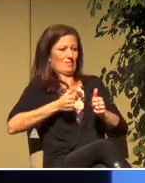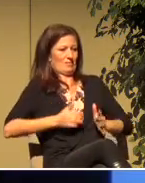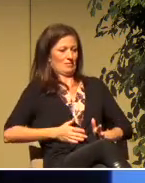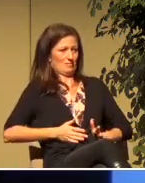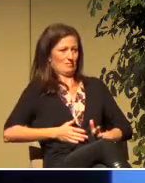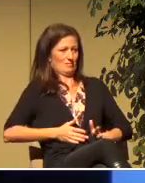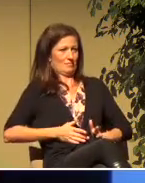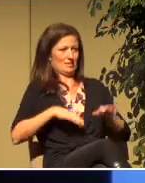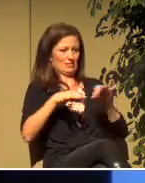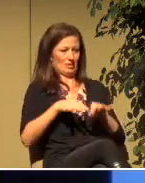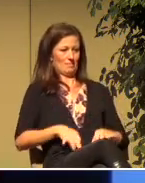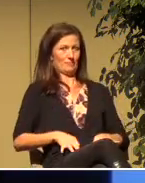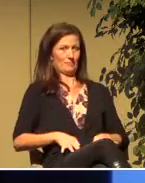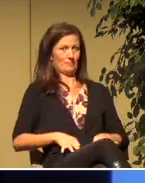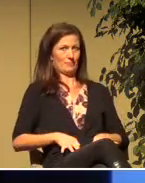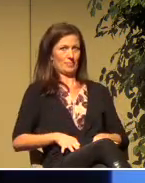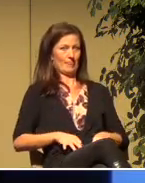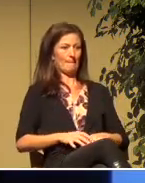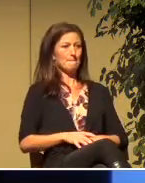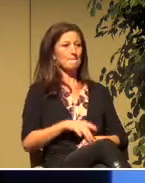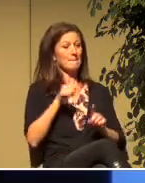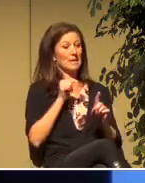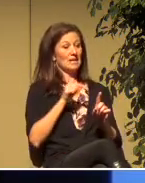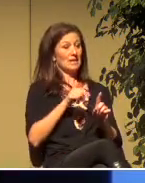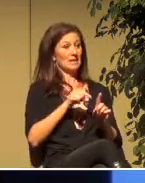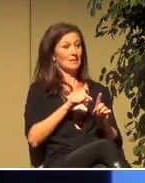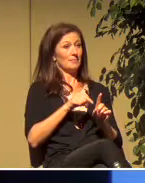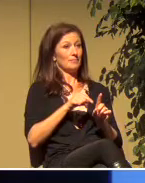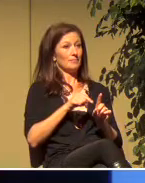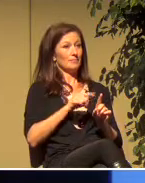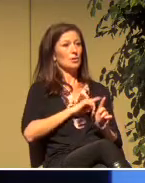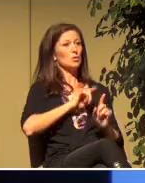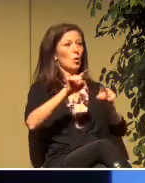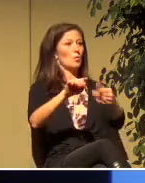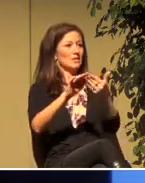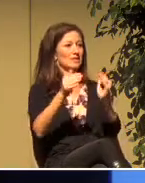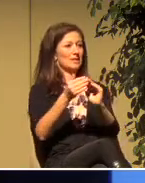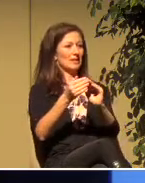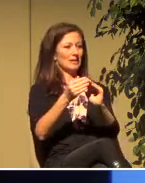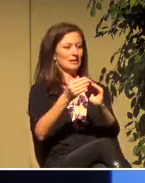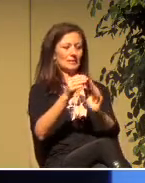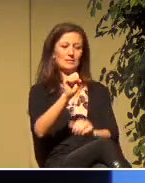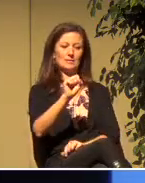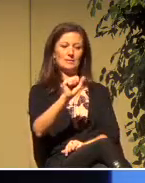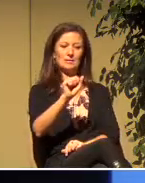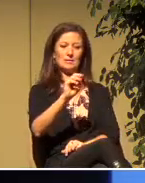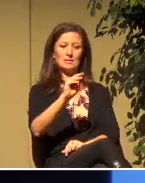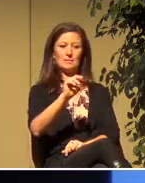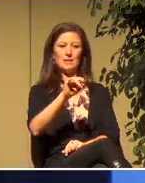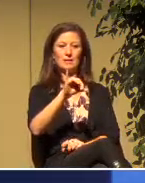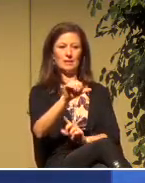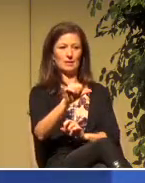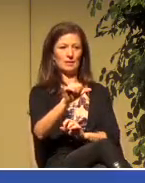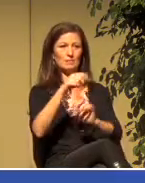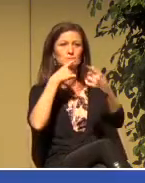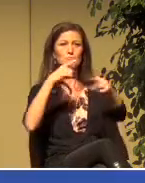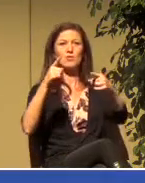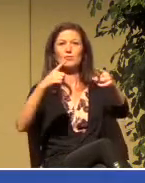been scattered preached the word wherever they went. Philip went down to a city in Samaria and proclaimed the Messiah there.